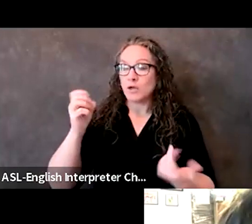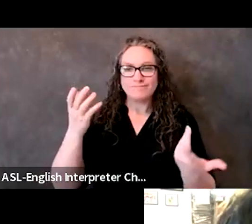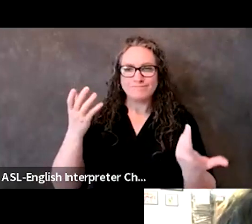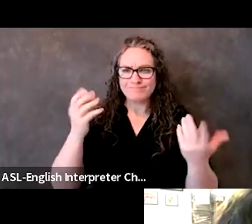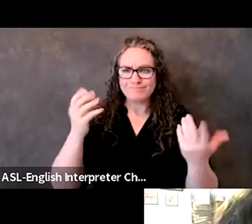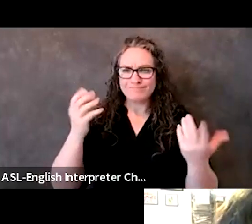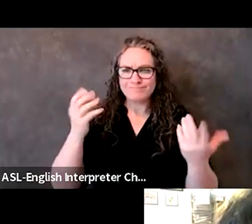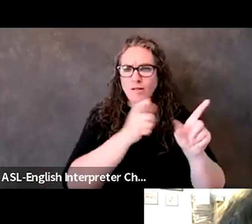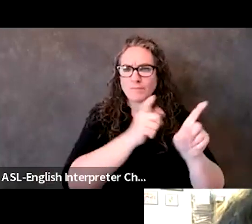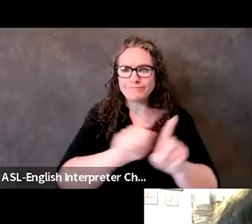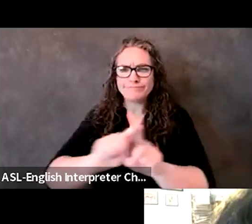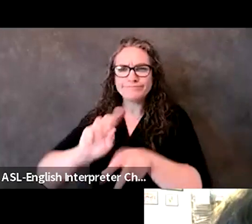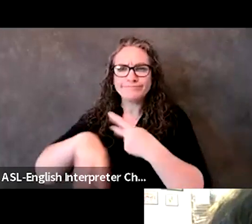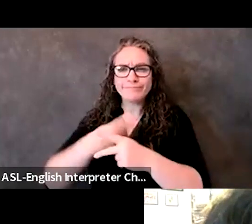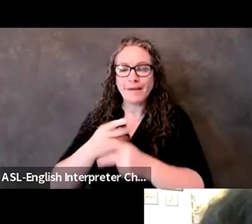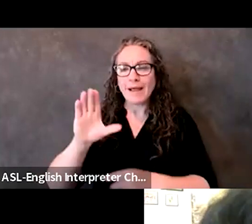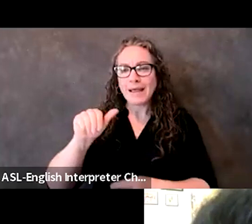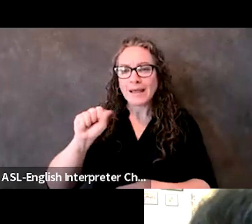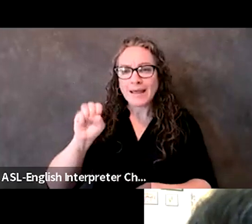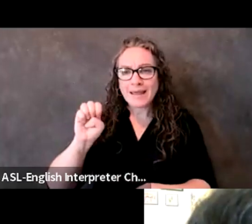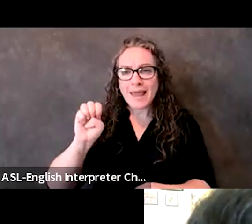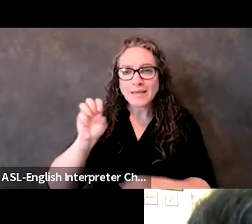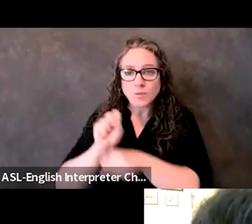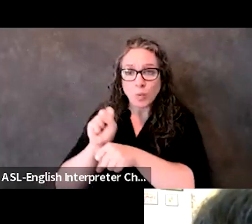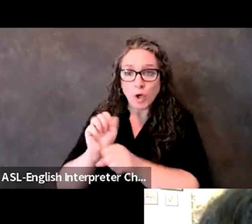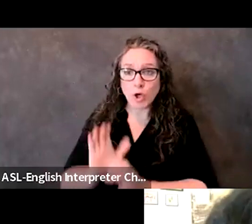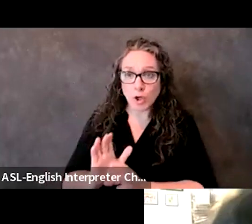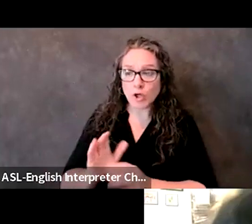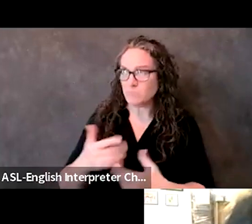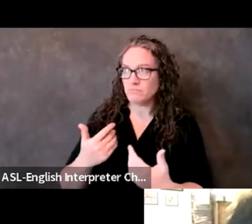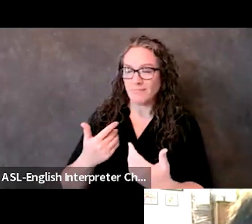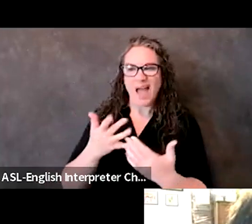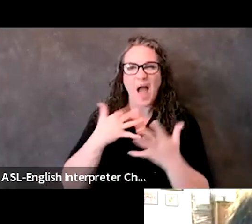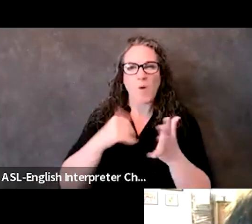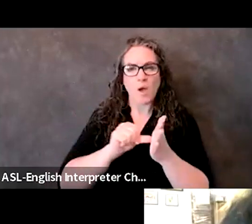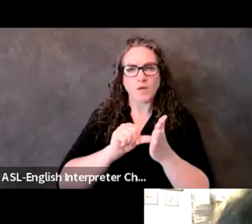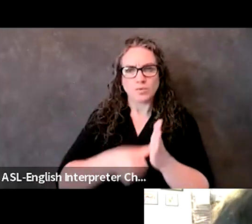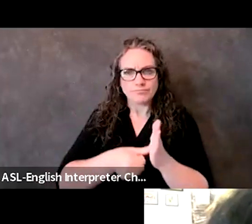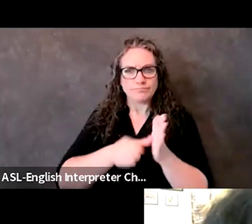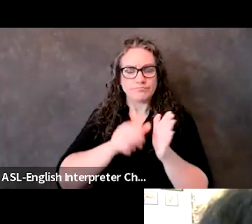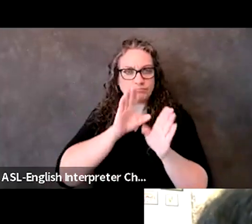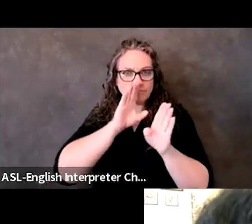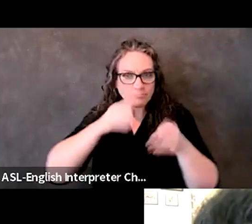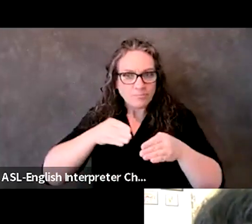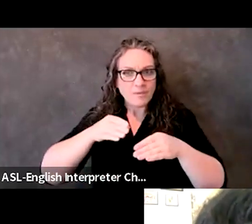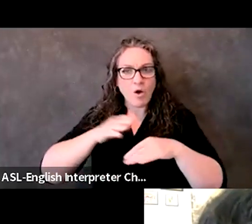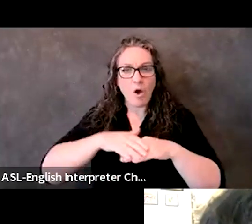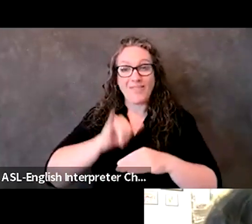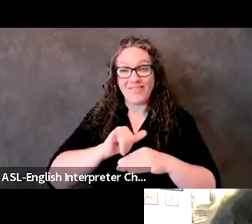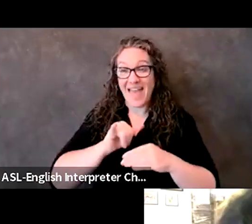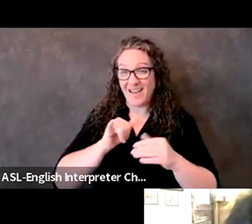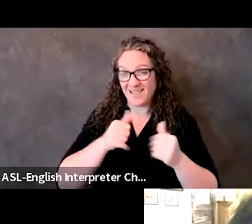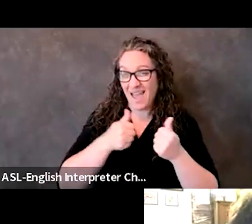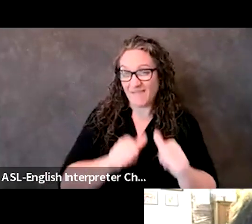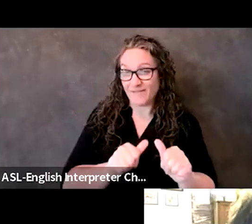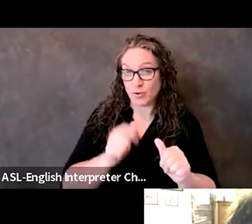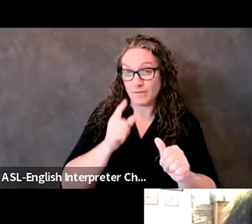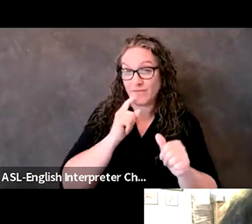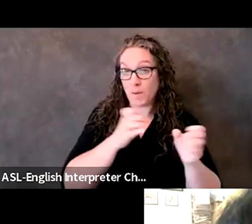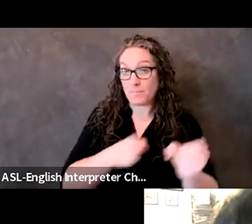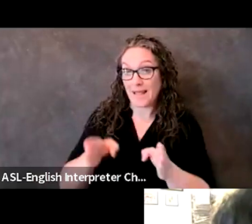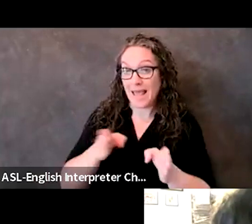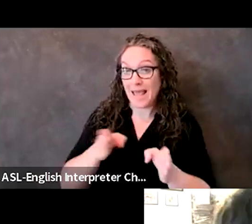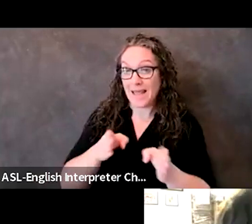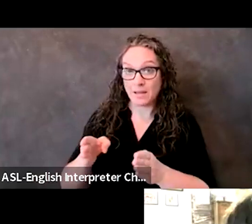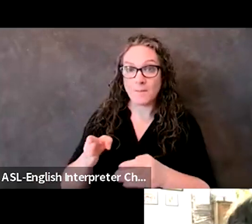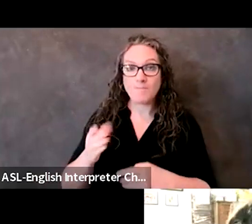to highlight this particular planning effort and outreach because, you know, like many of